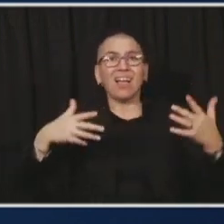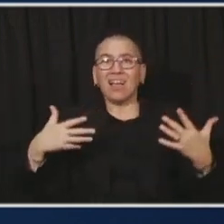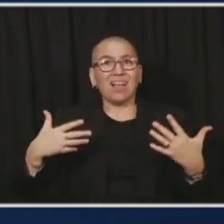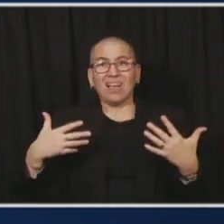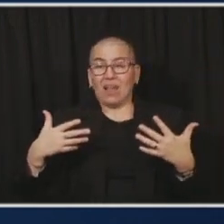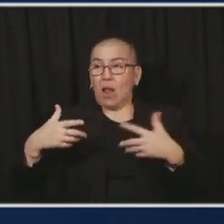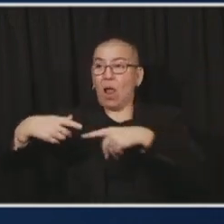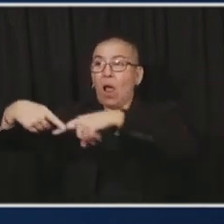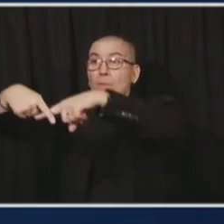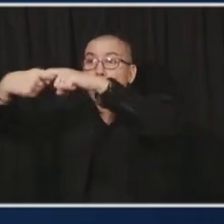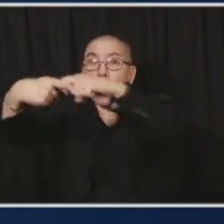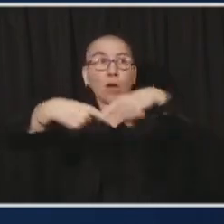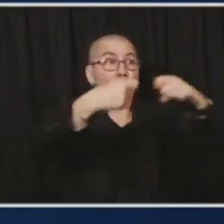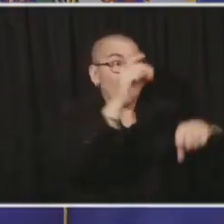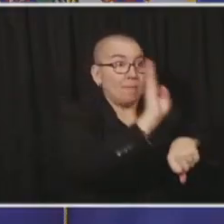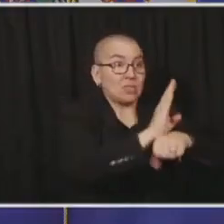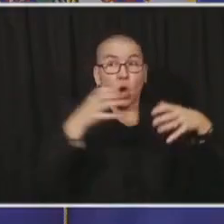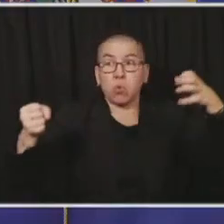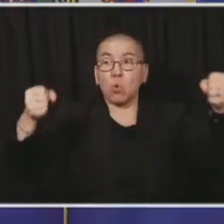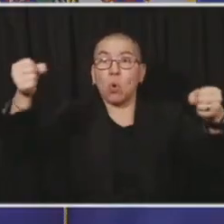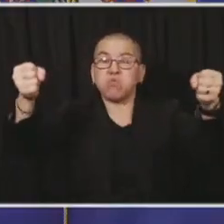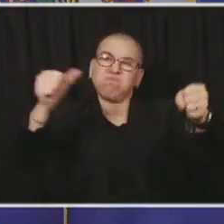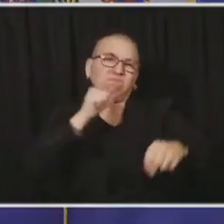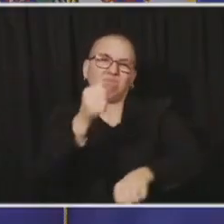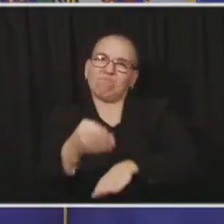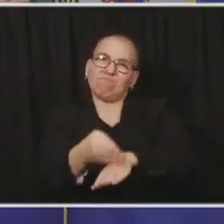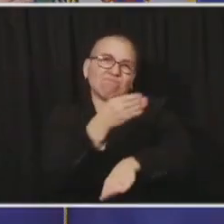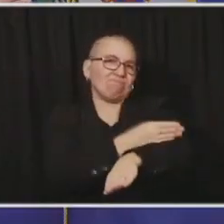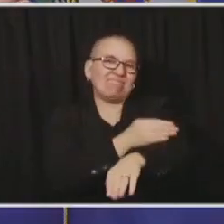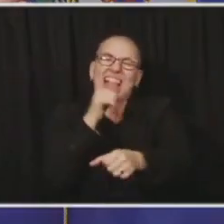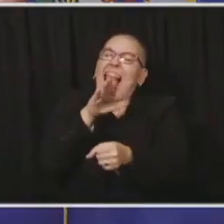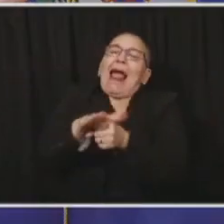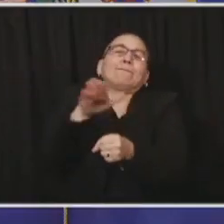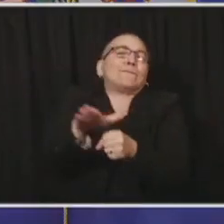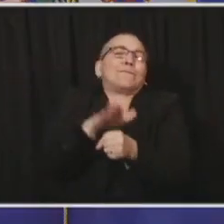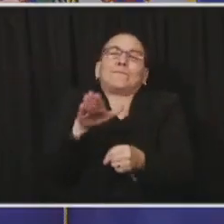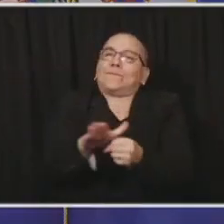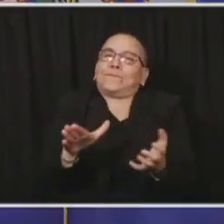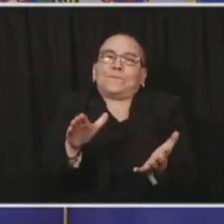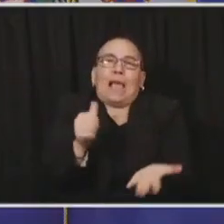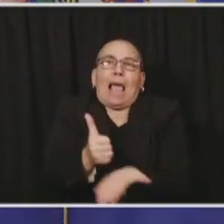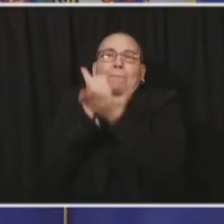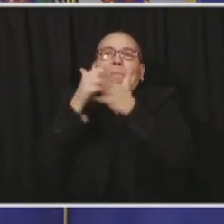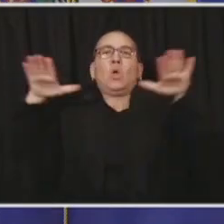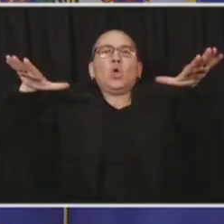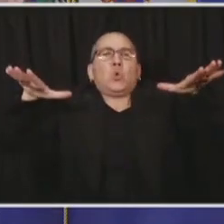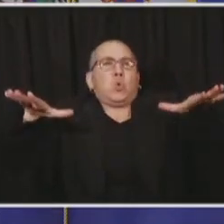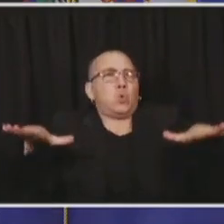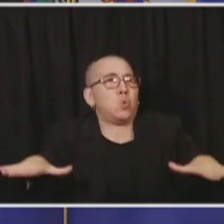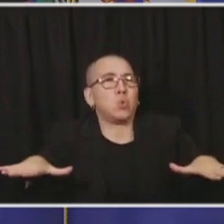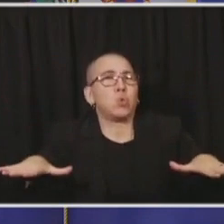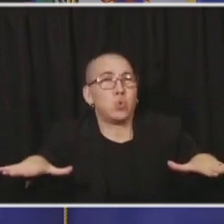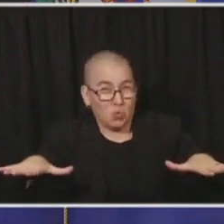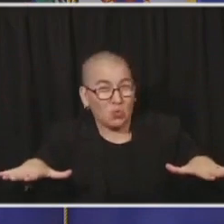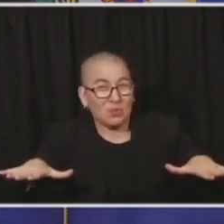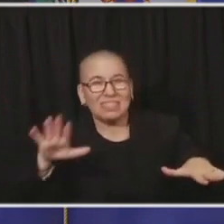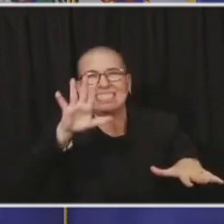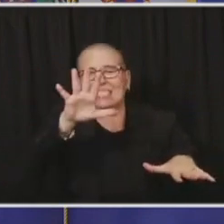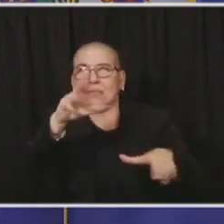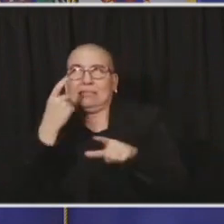And just to be absolutely clear, as sure as that sun will rise in the east, when we have higher cases,